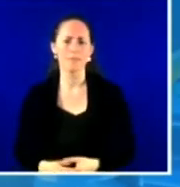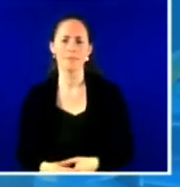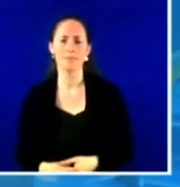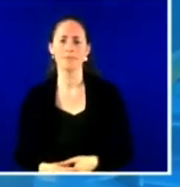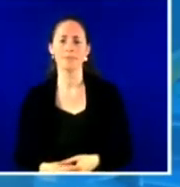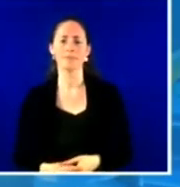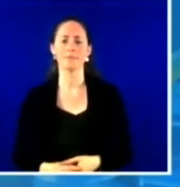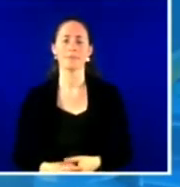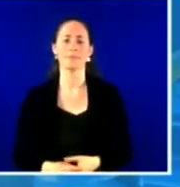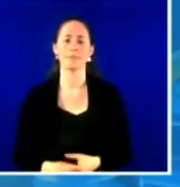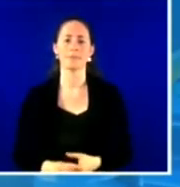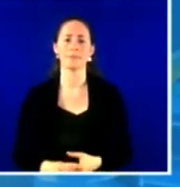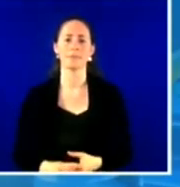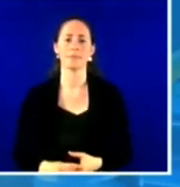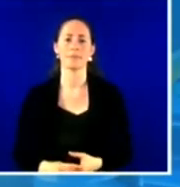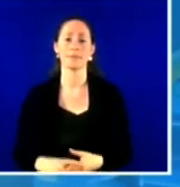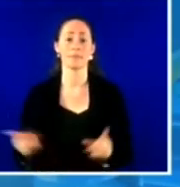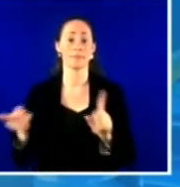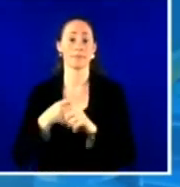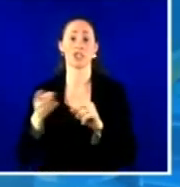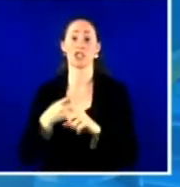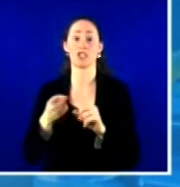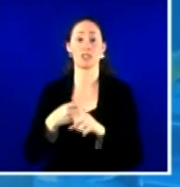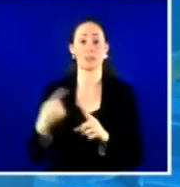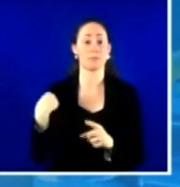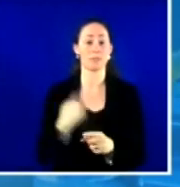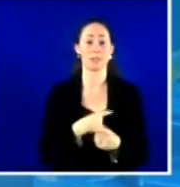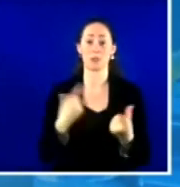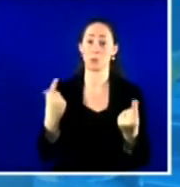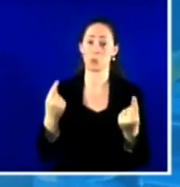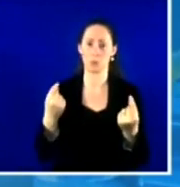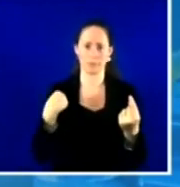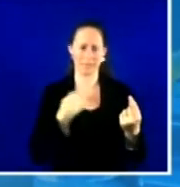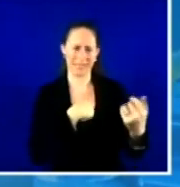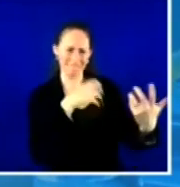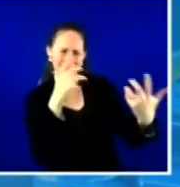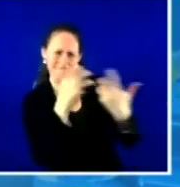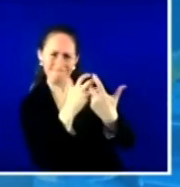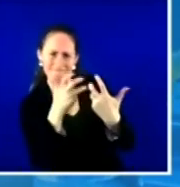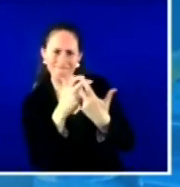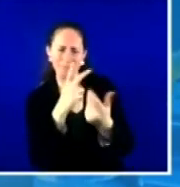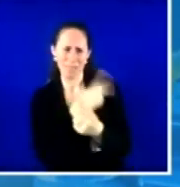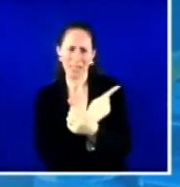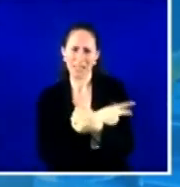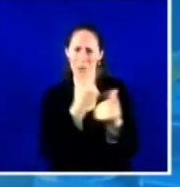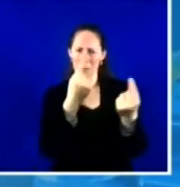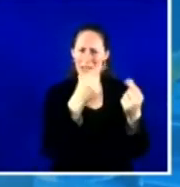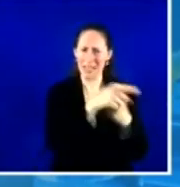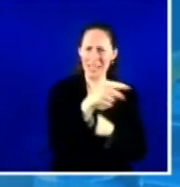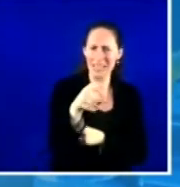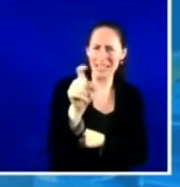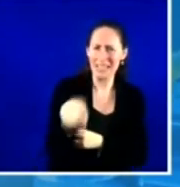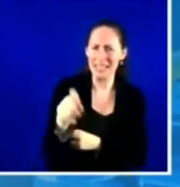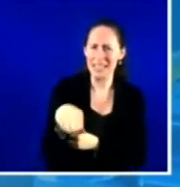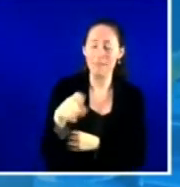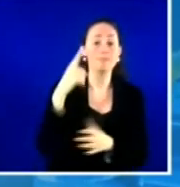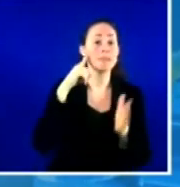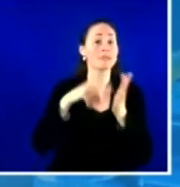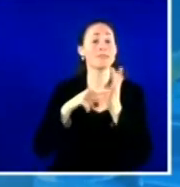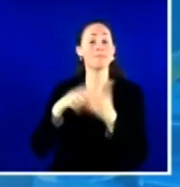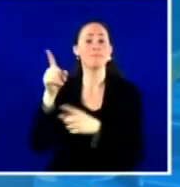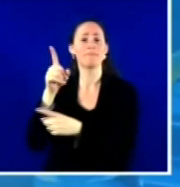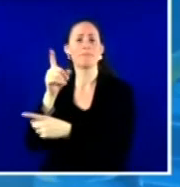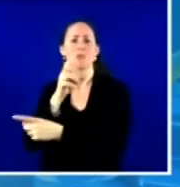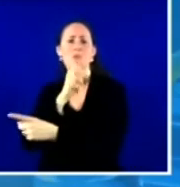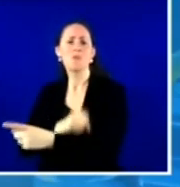all of our outreach efforts to our patient needs. And for example, many of our seniors had expressed frustration with some of the